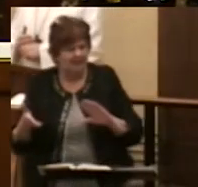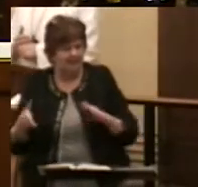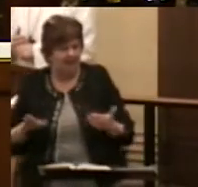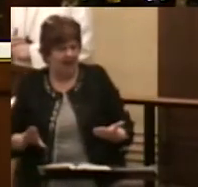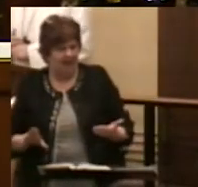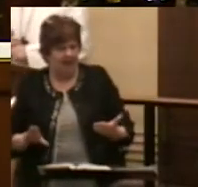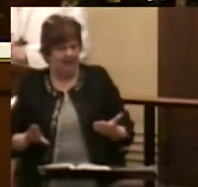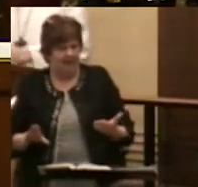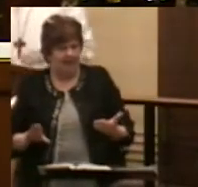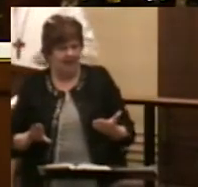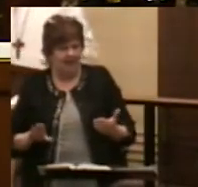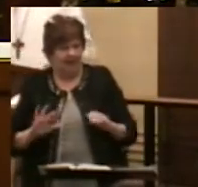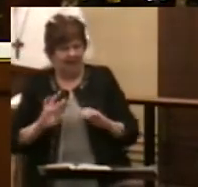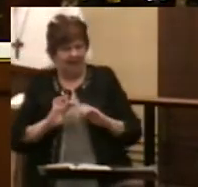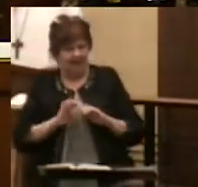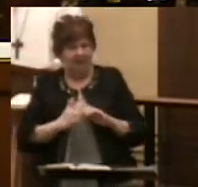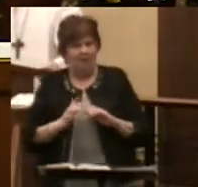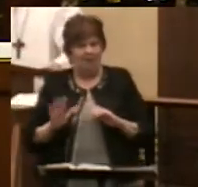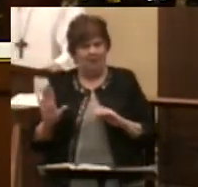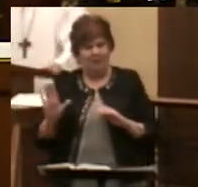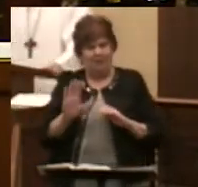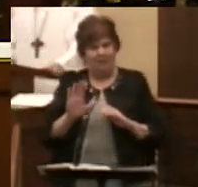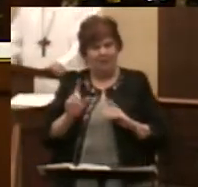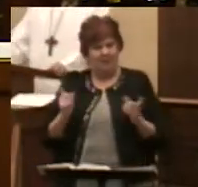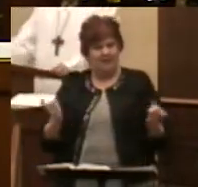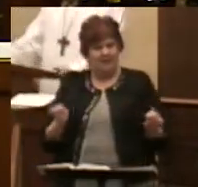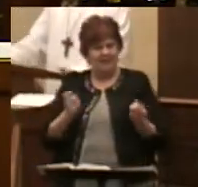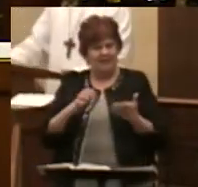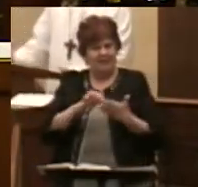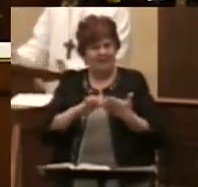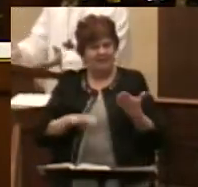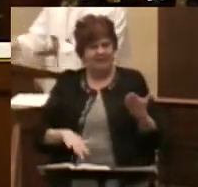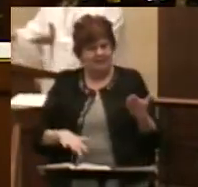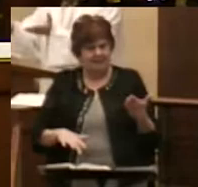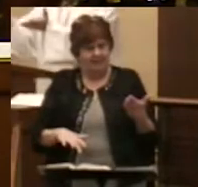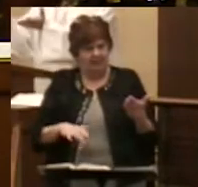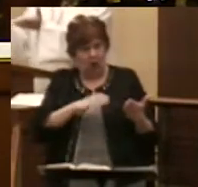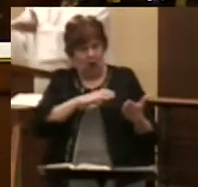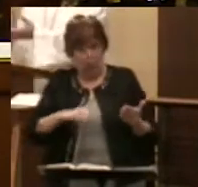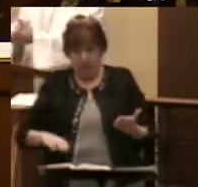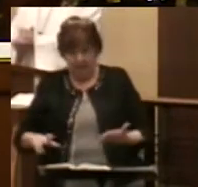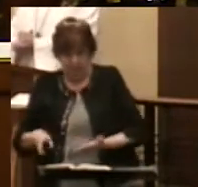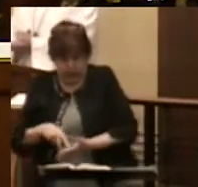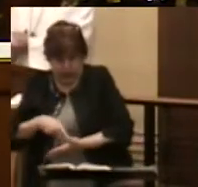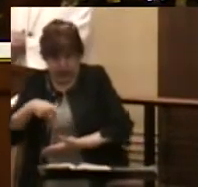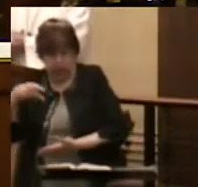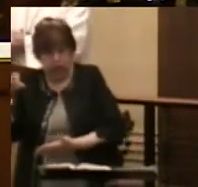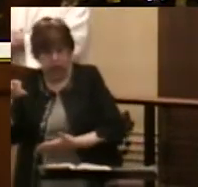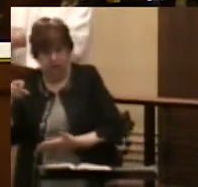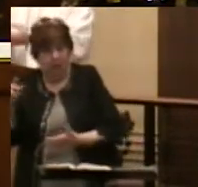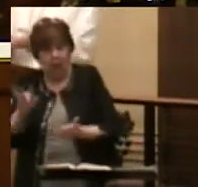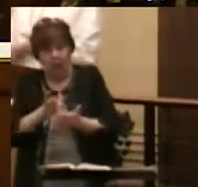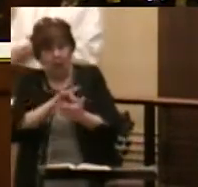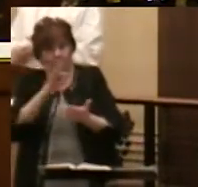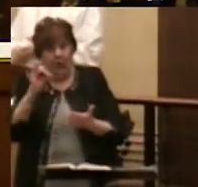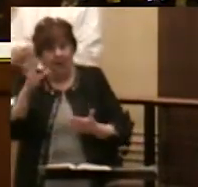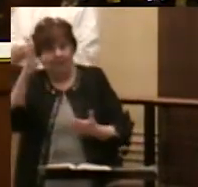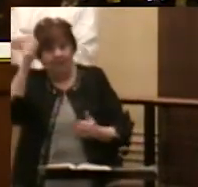That is how your sins have been taken away, so that just as Christ was raised from the dead by the glory of the Father,